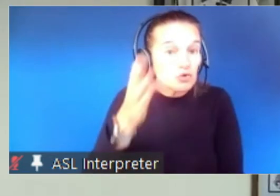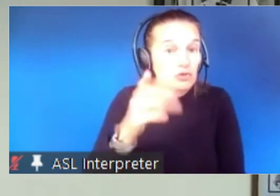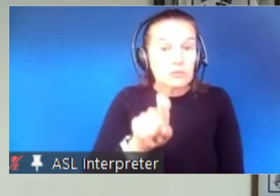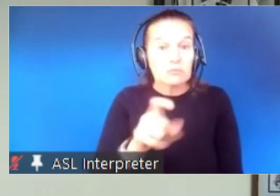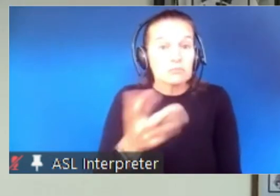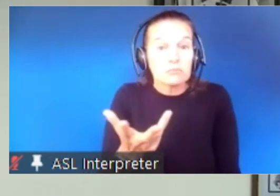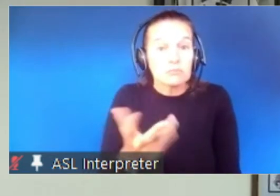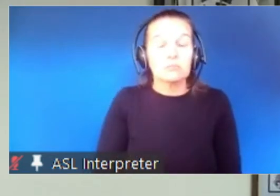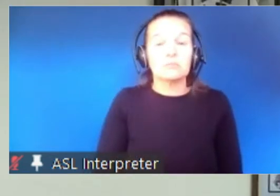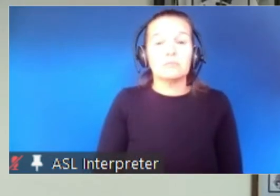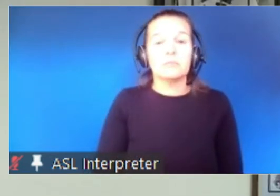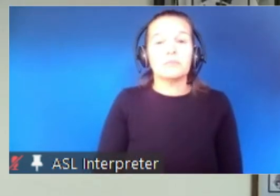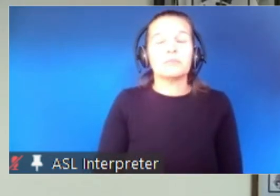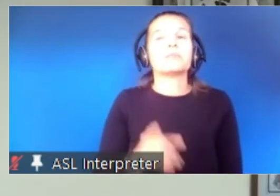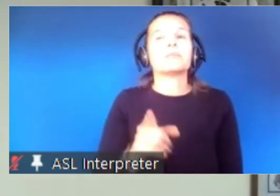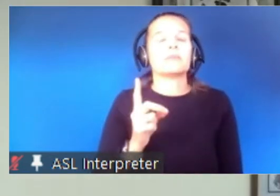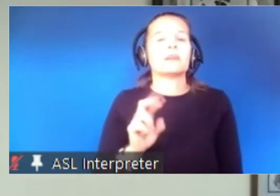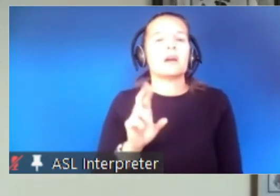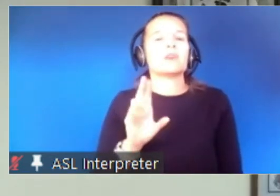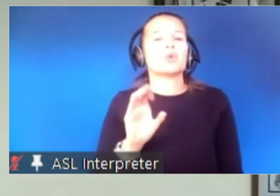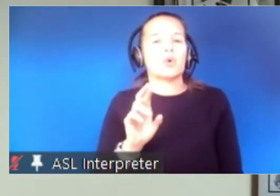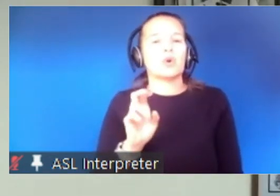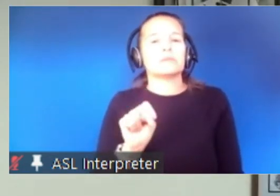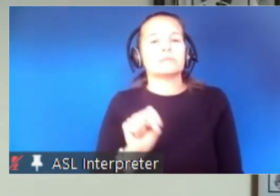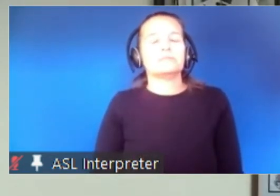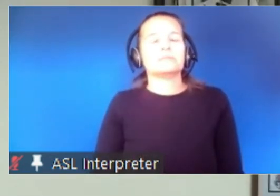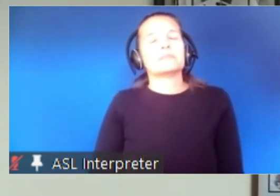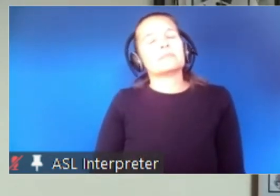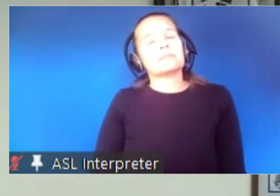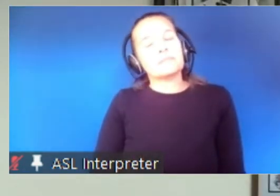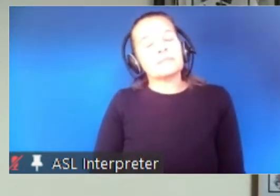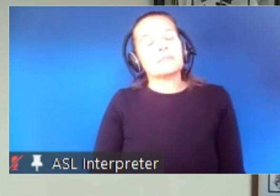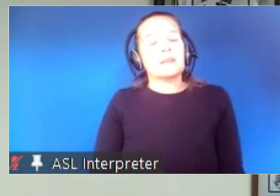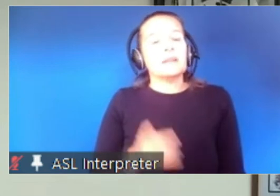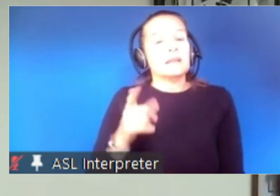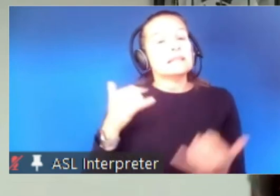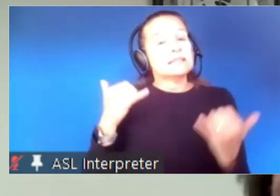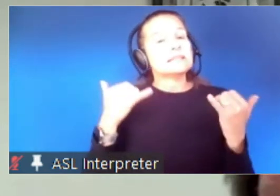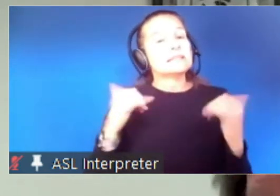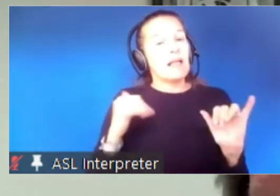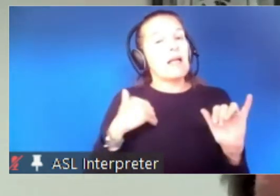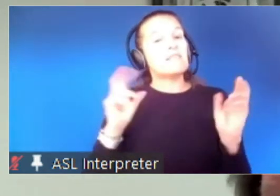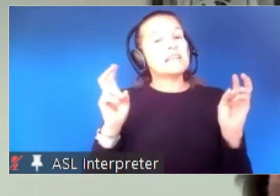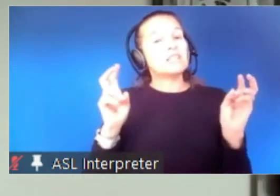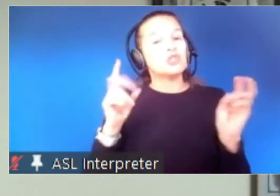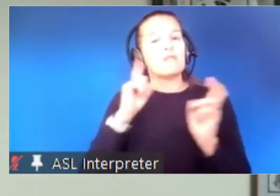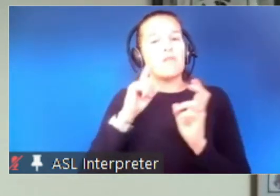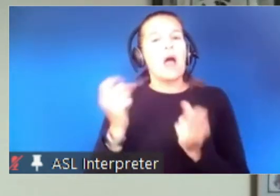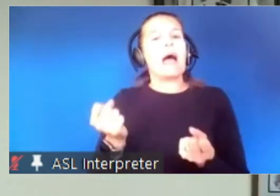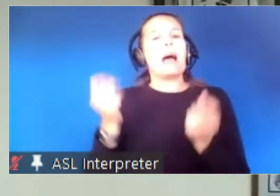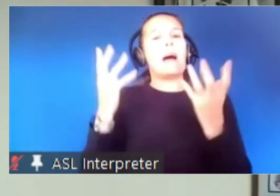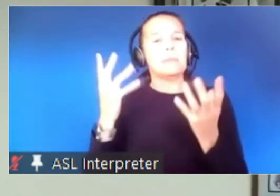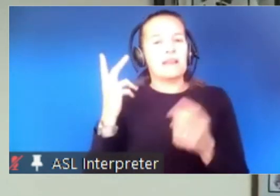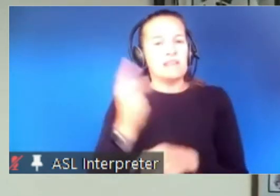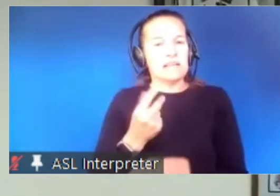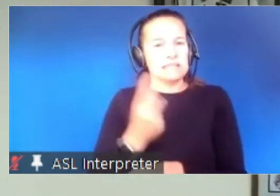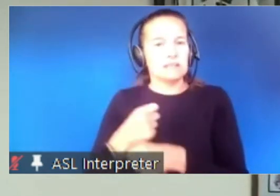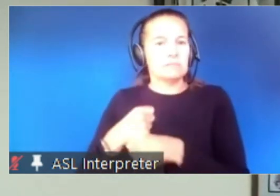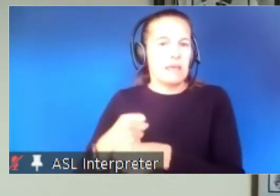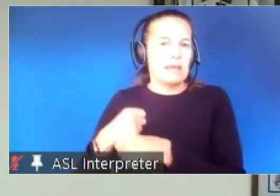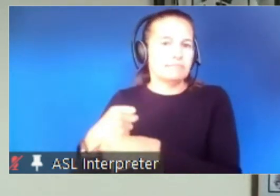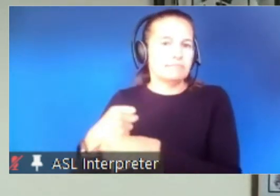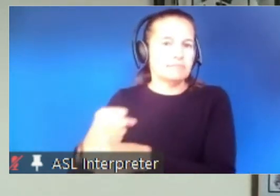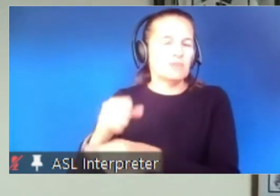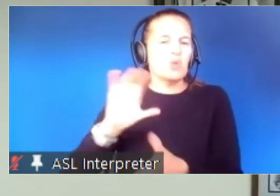so there is still a supply issue the manufacturers need to step up their supply and we were